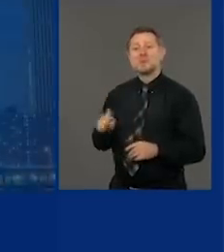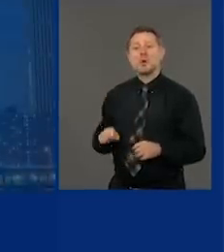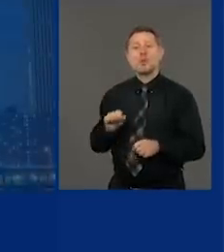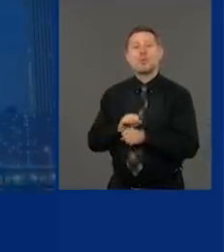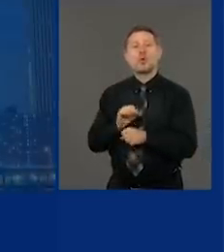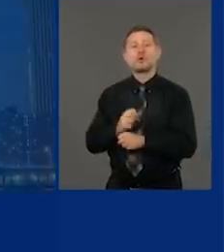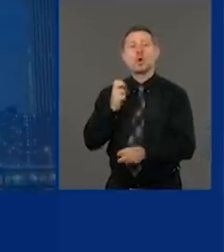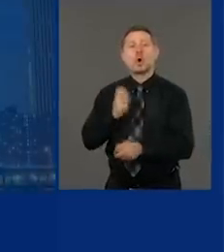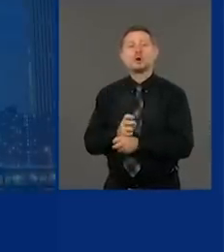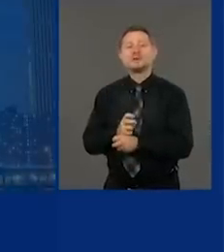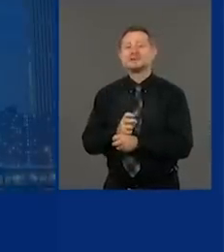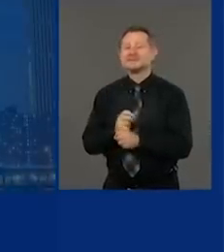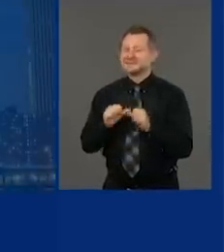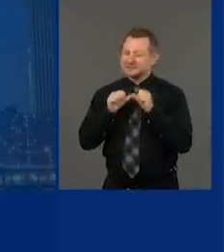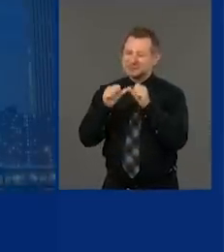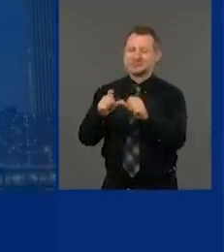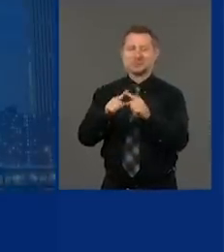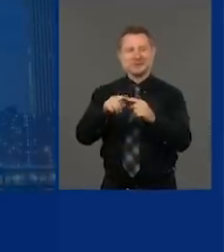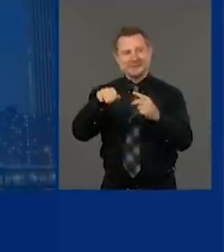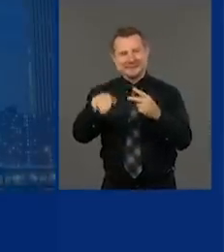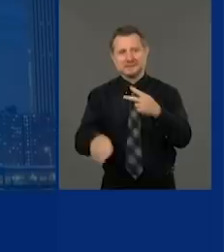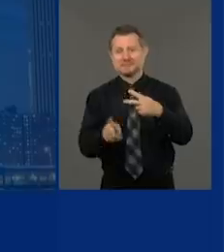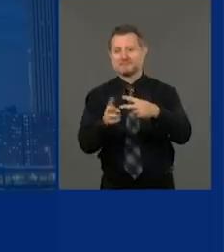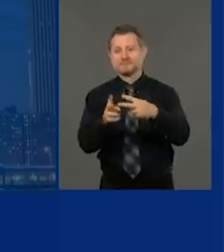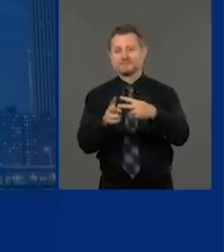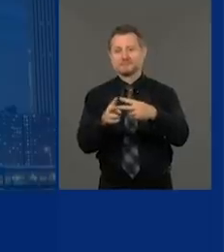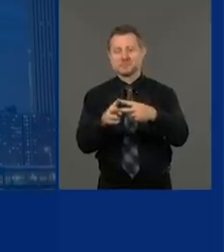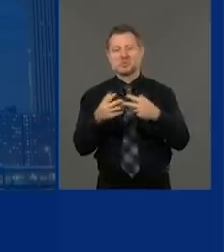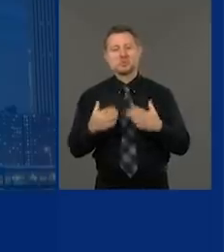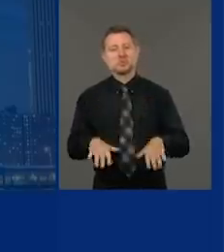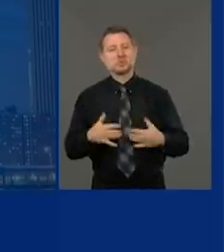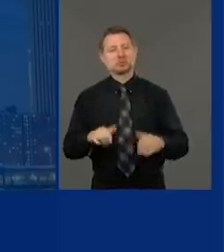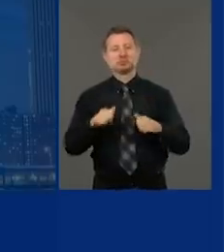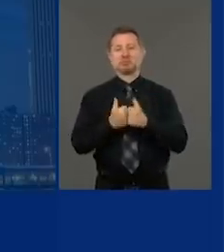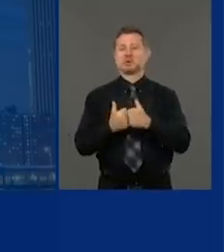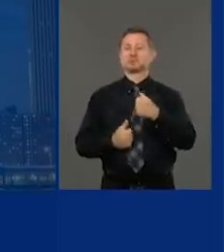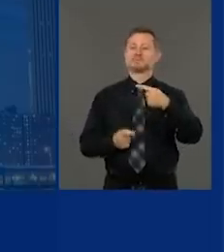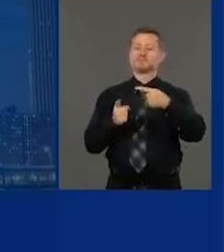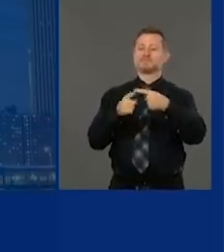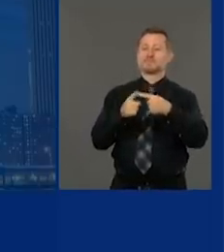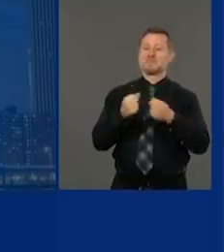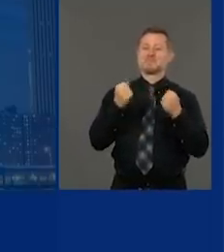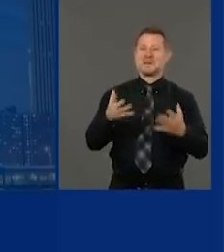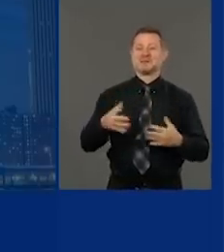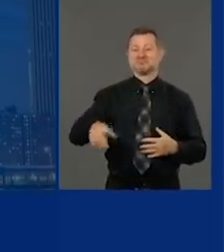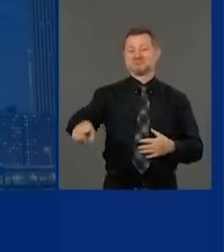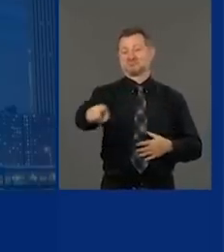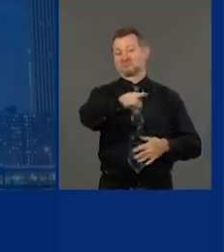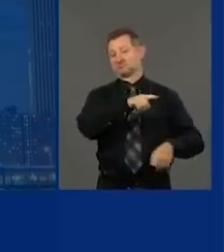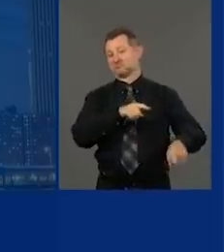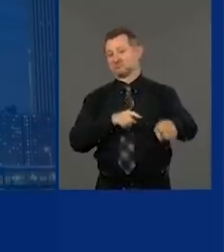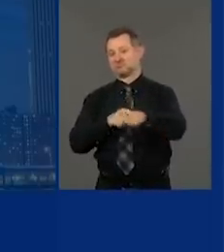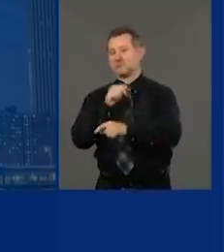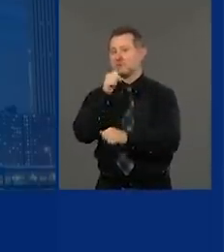And there are challenges. There are two threats. First is lack of compliance by New Yorkers.